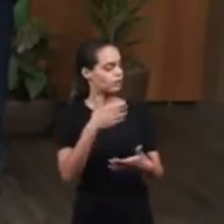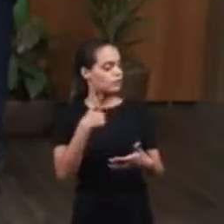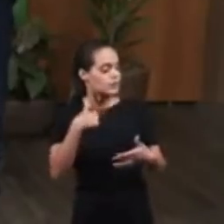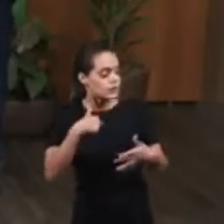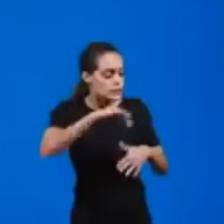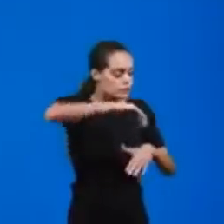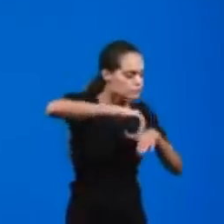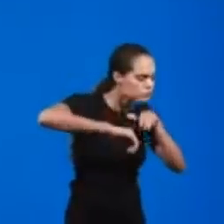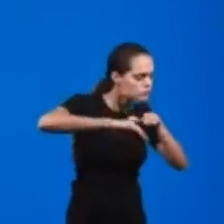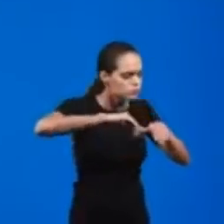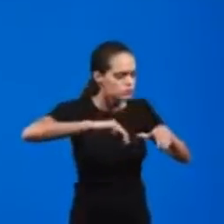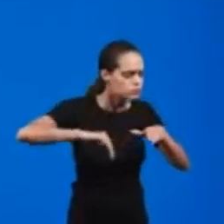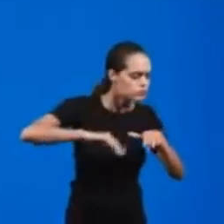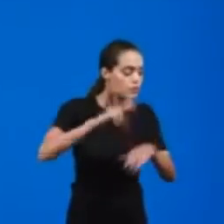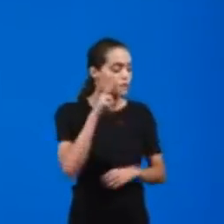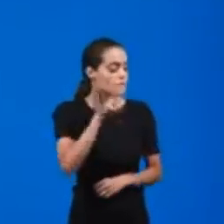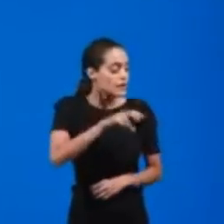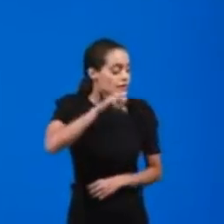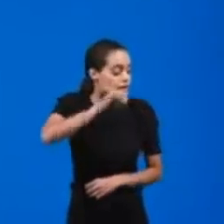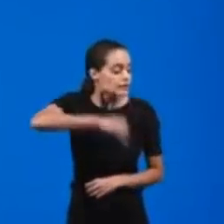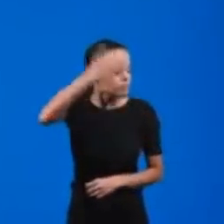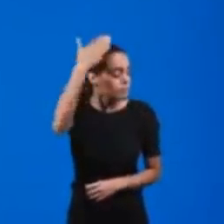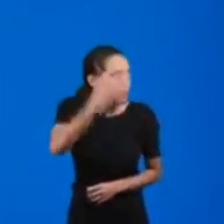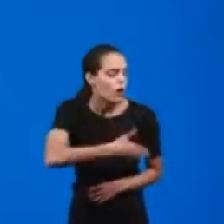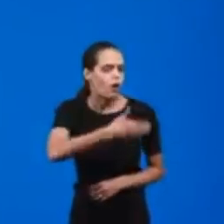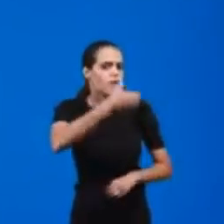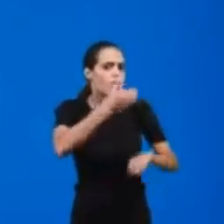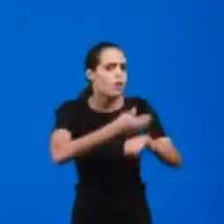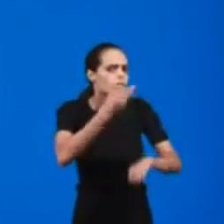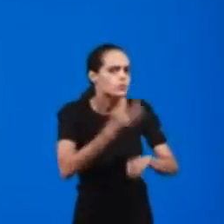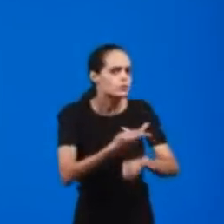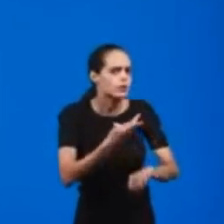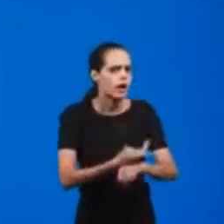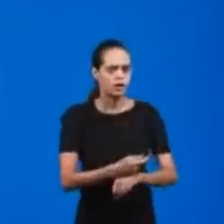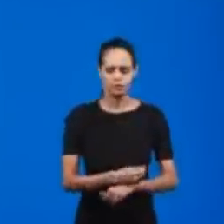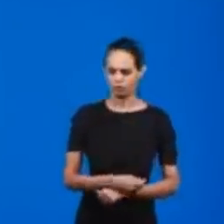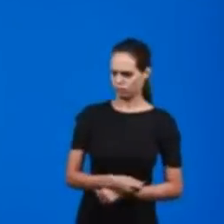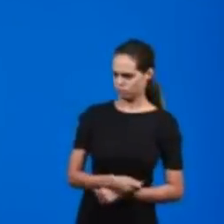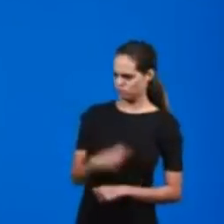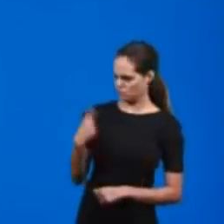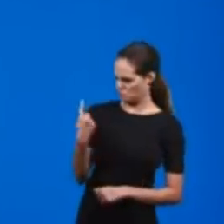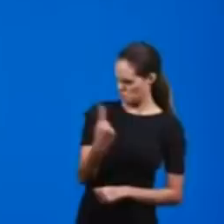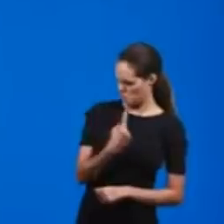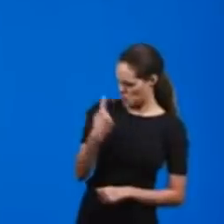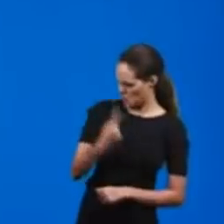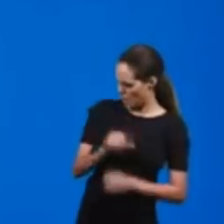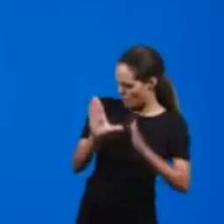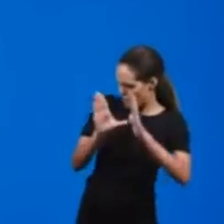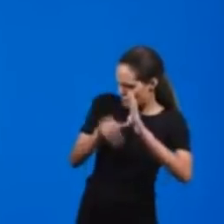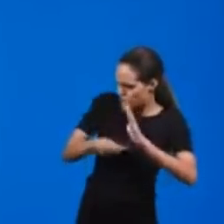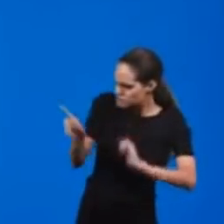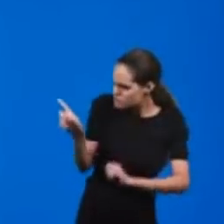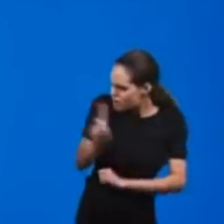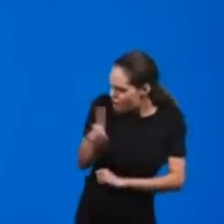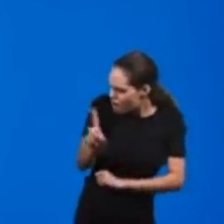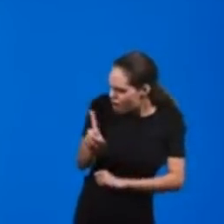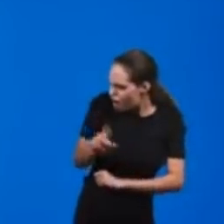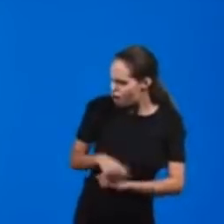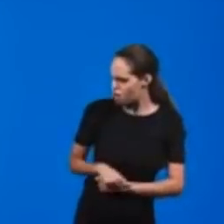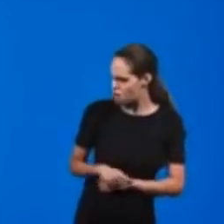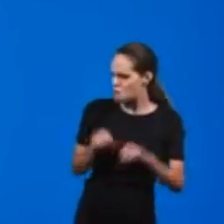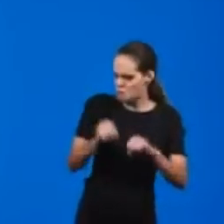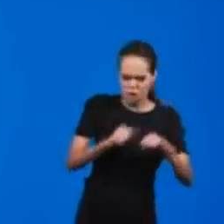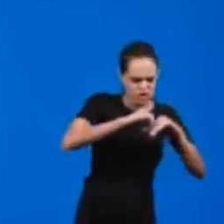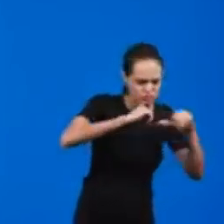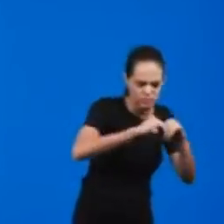denied saying that they were good men who would never steal anything. So they opened